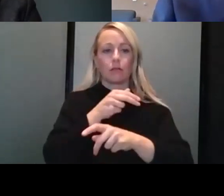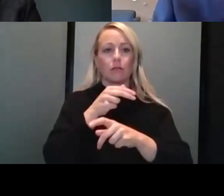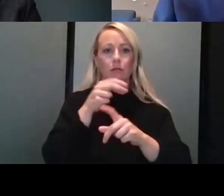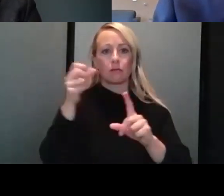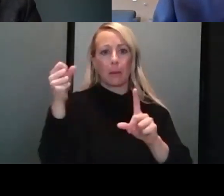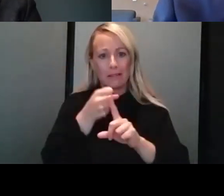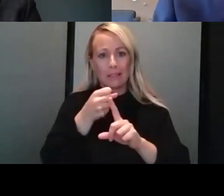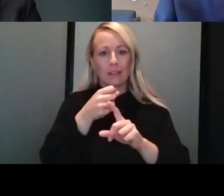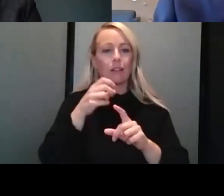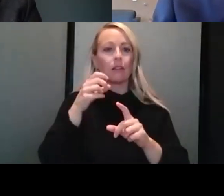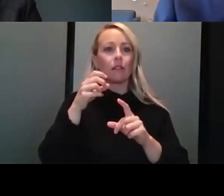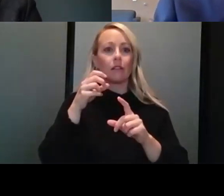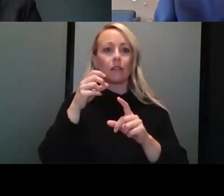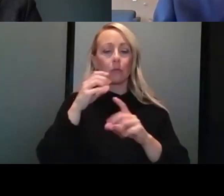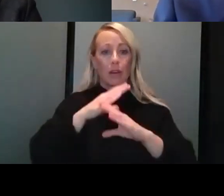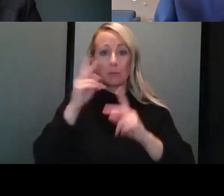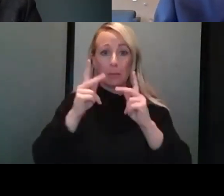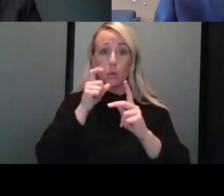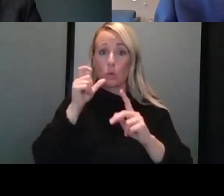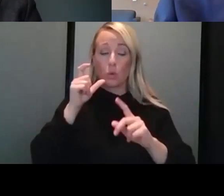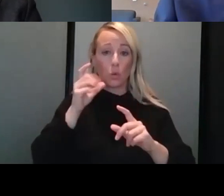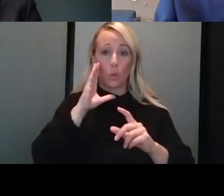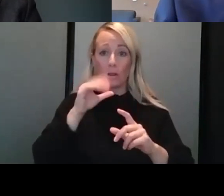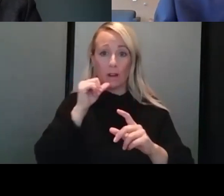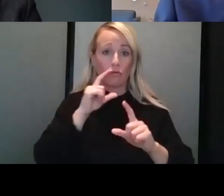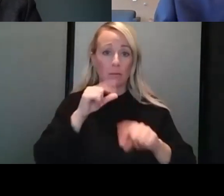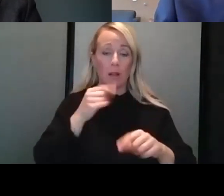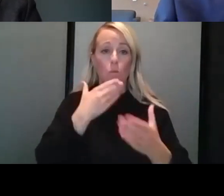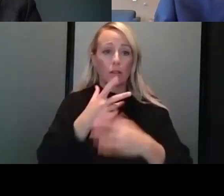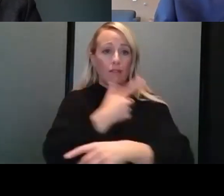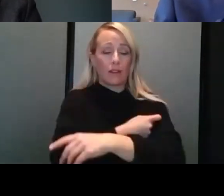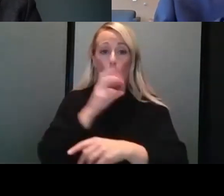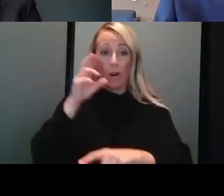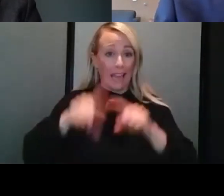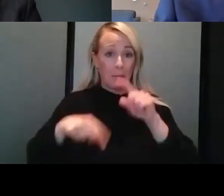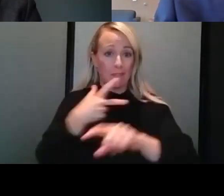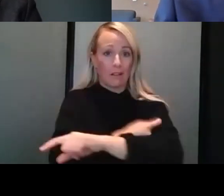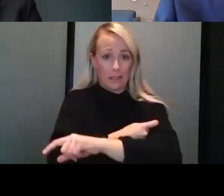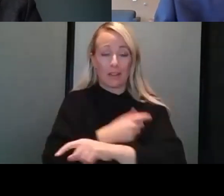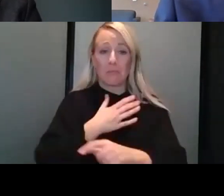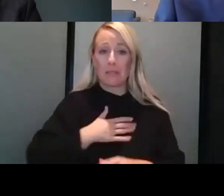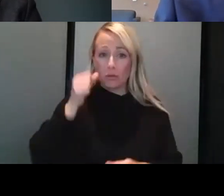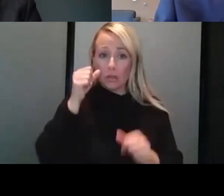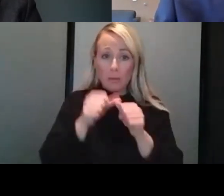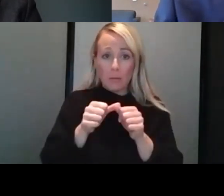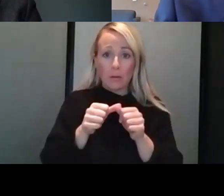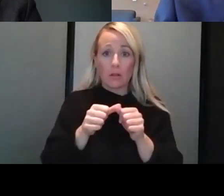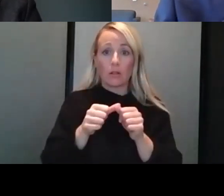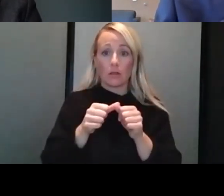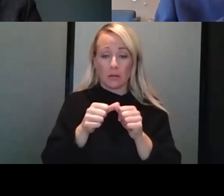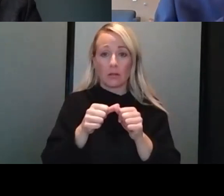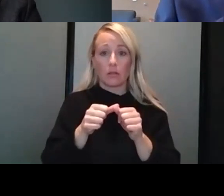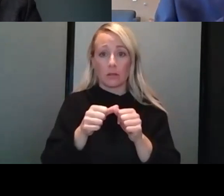cannot be immunized or will not respond well to the vaccine. Please remember, my shot